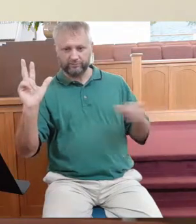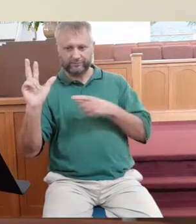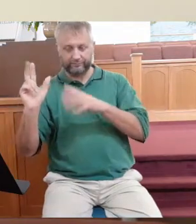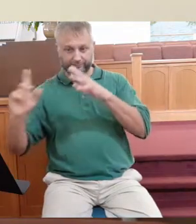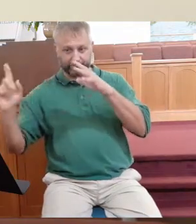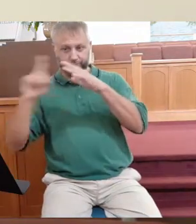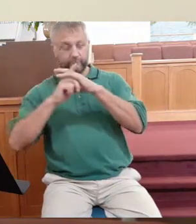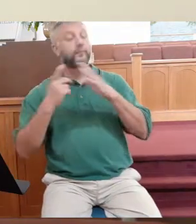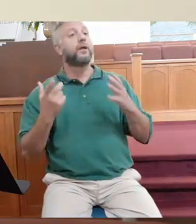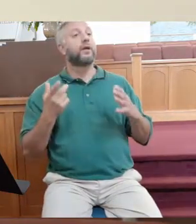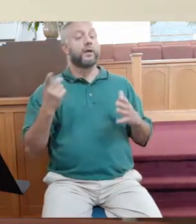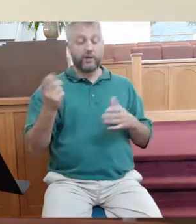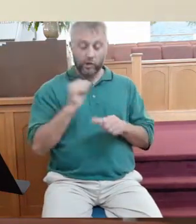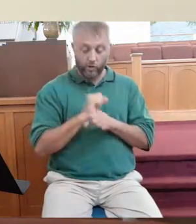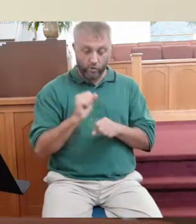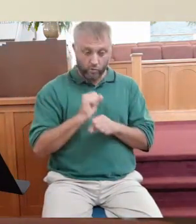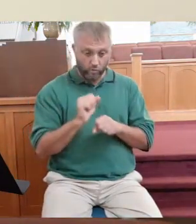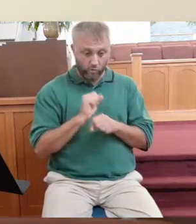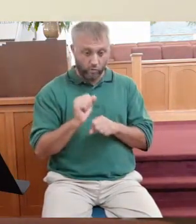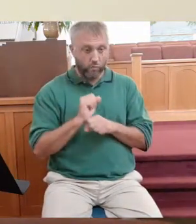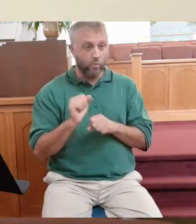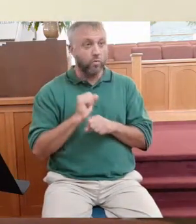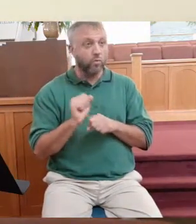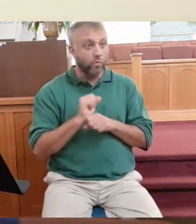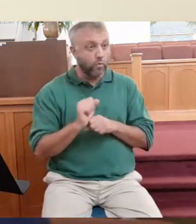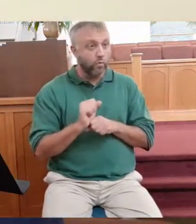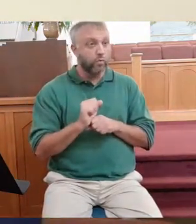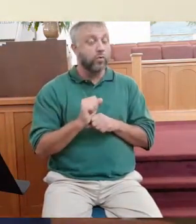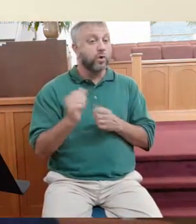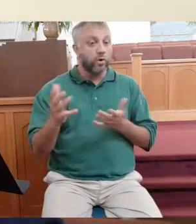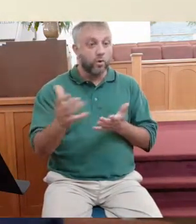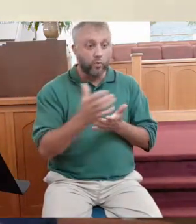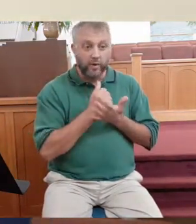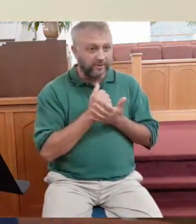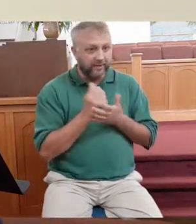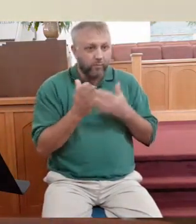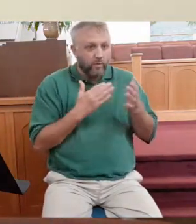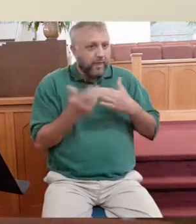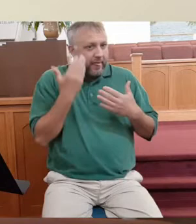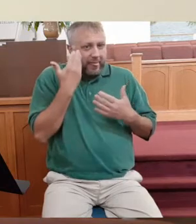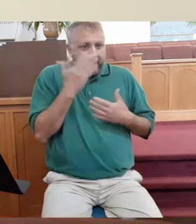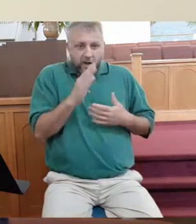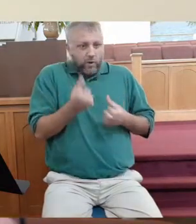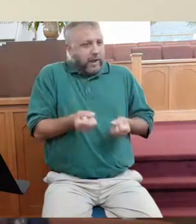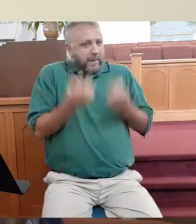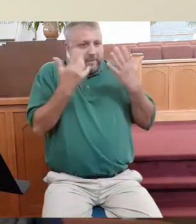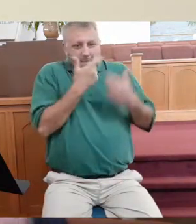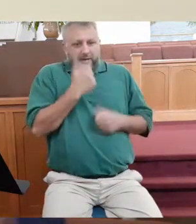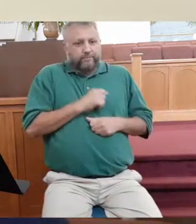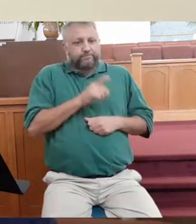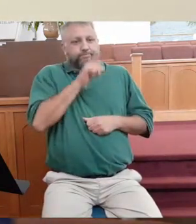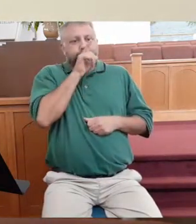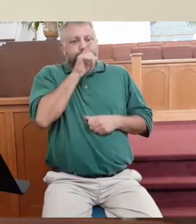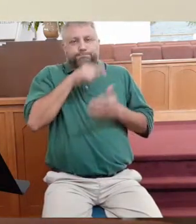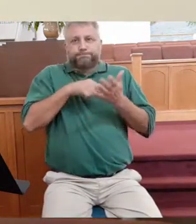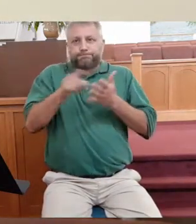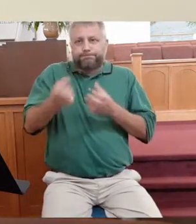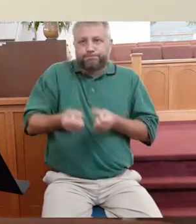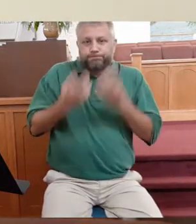that they are working in honor to receive whatever the landowner thinks is right.